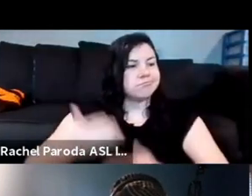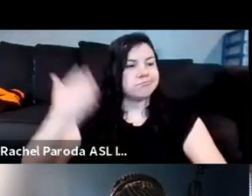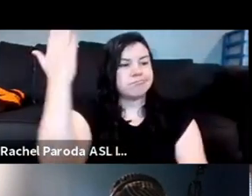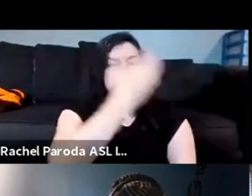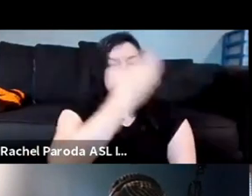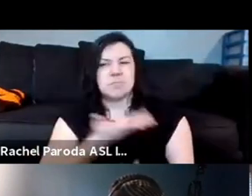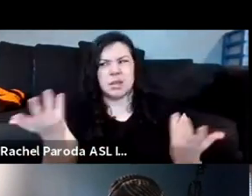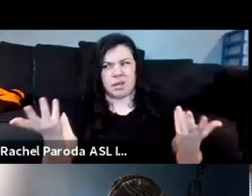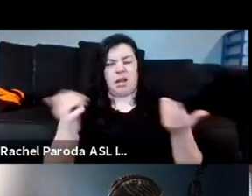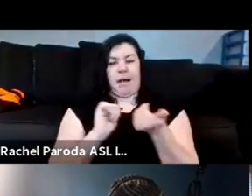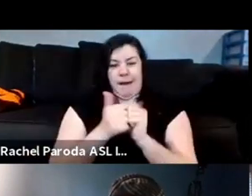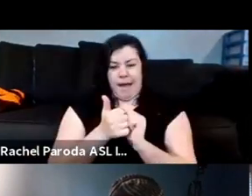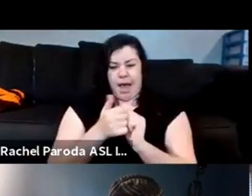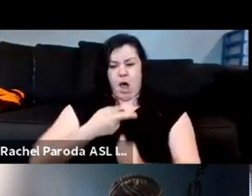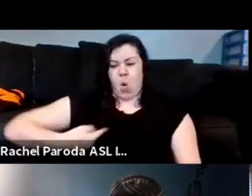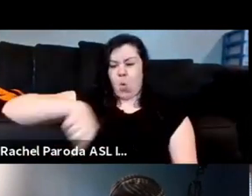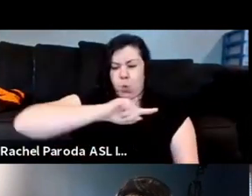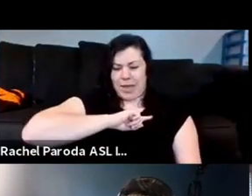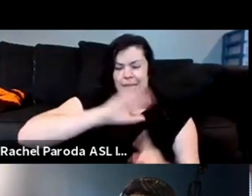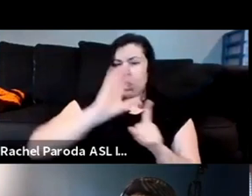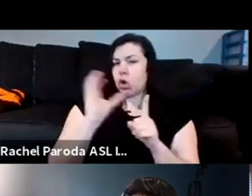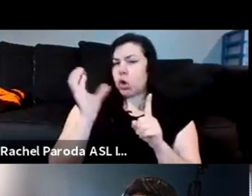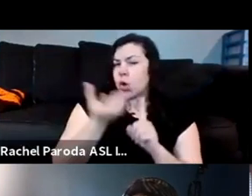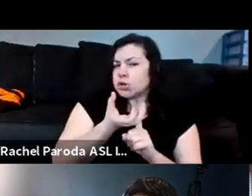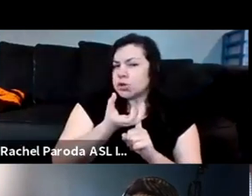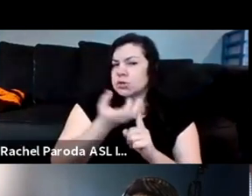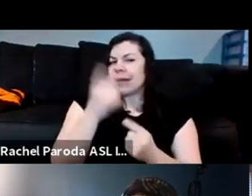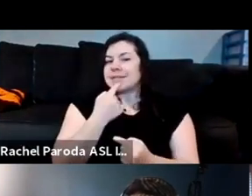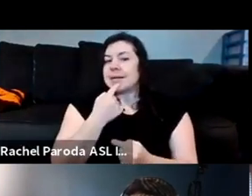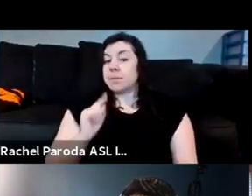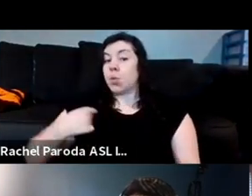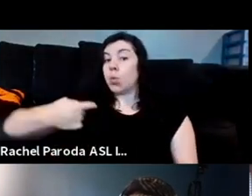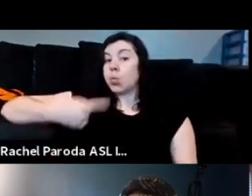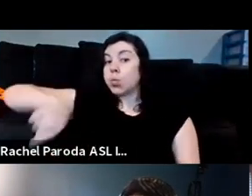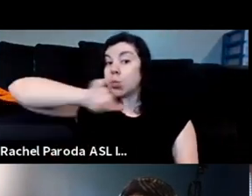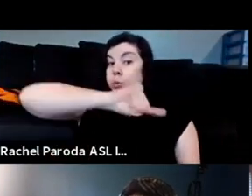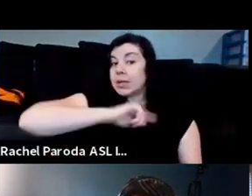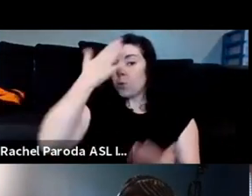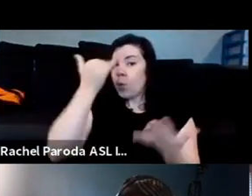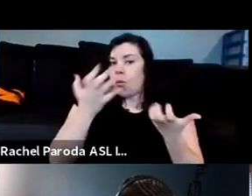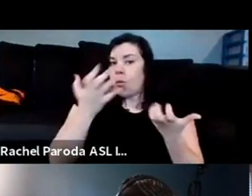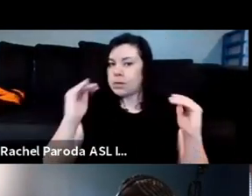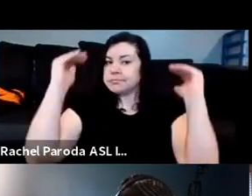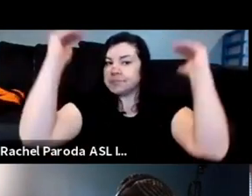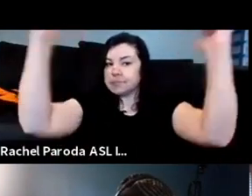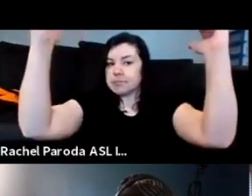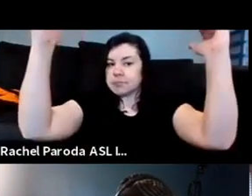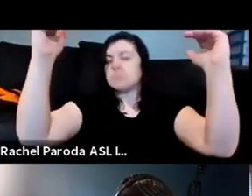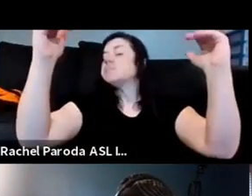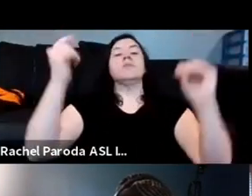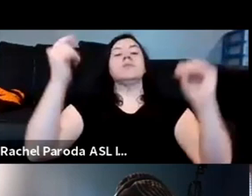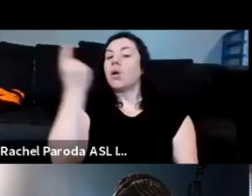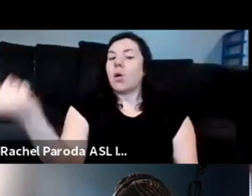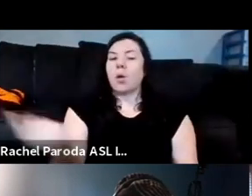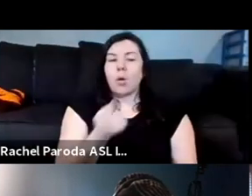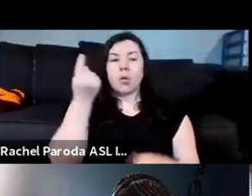culture and i keep saying this is to elevate how to see and read these imagery because we always start